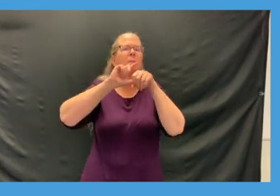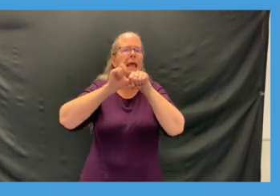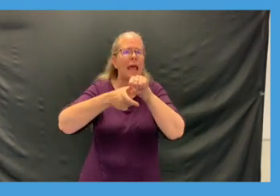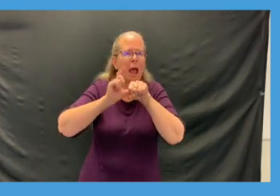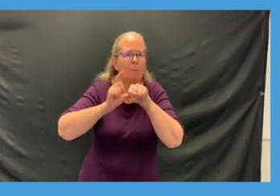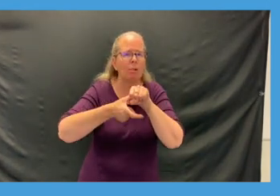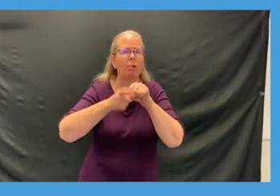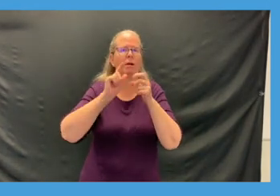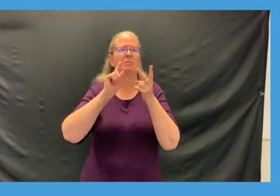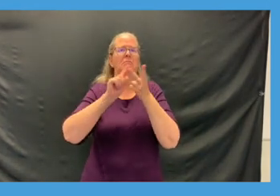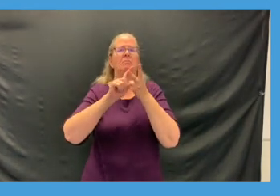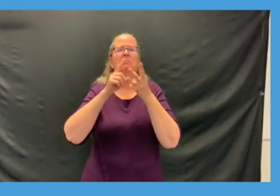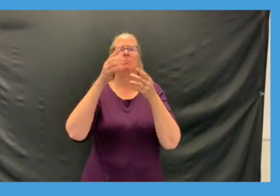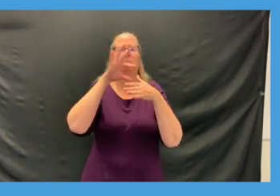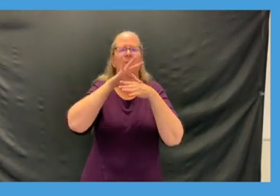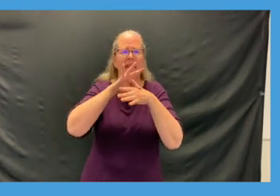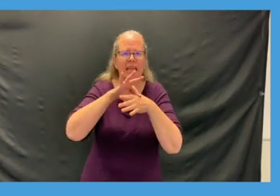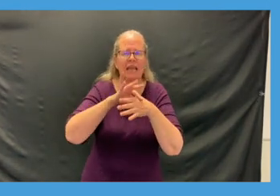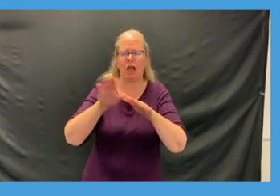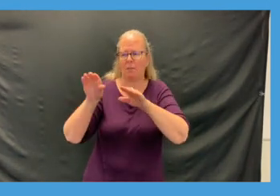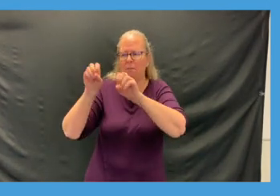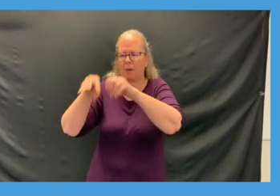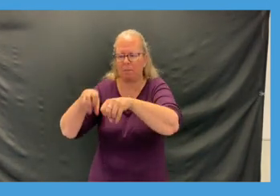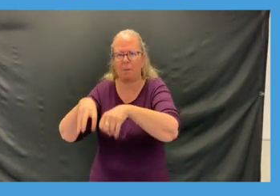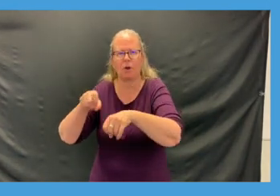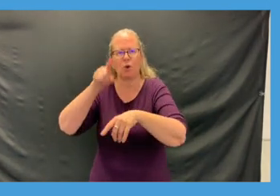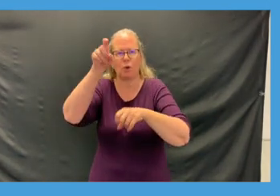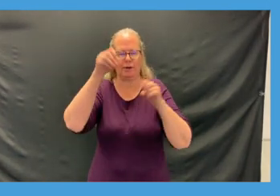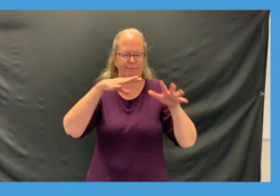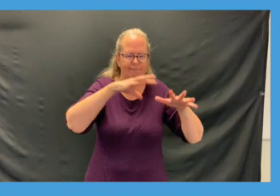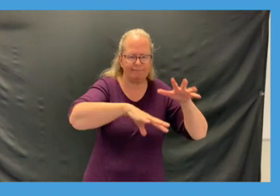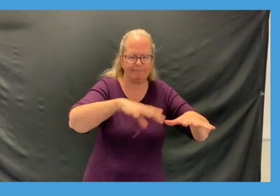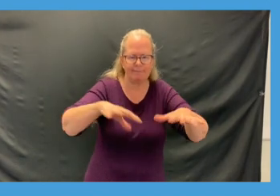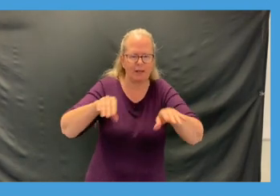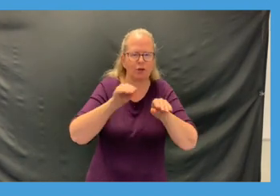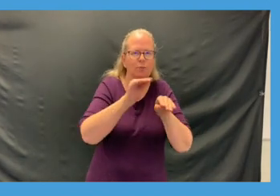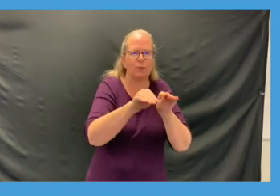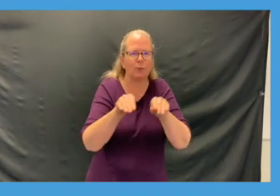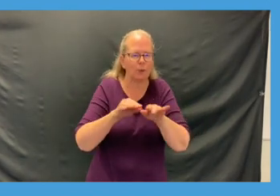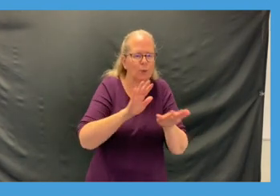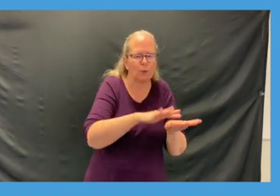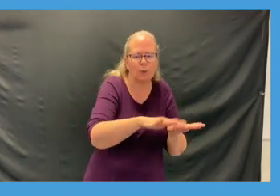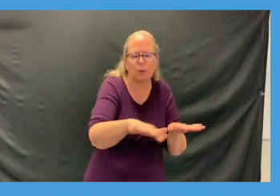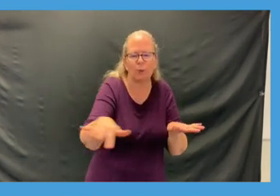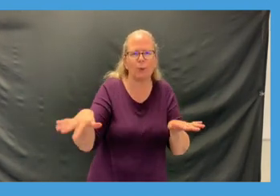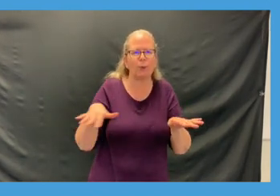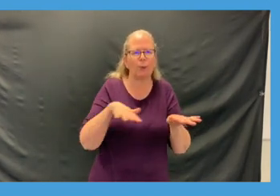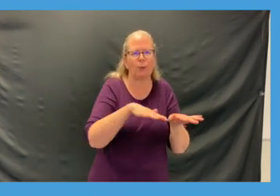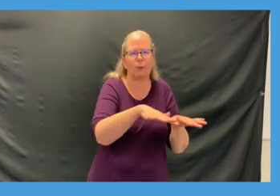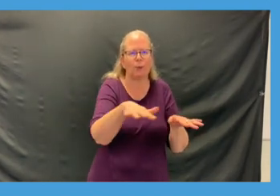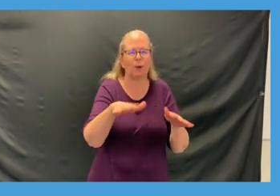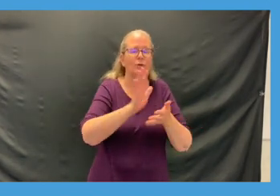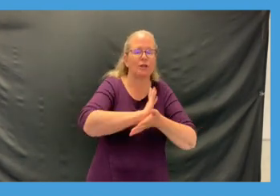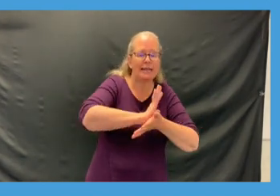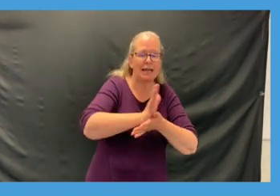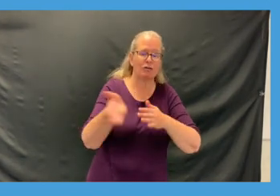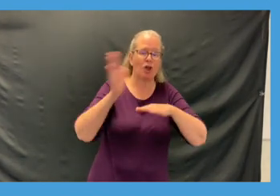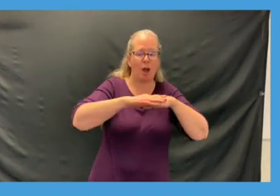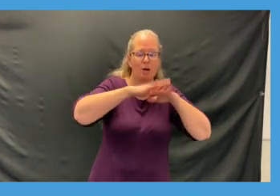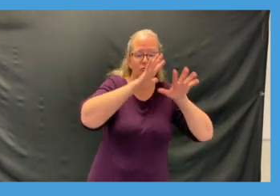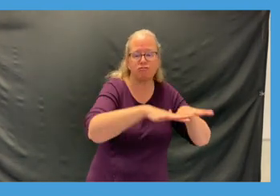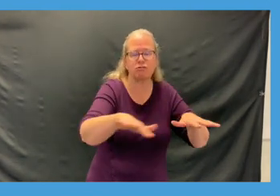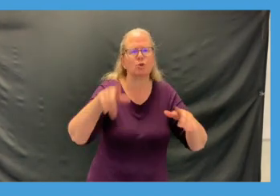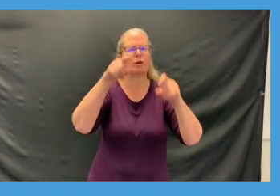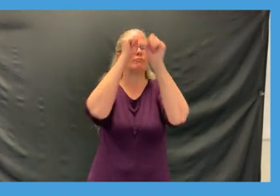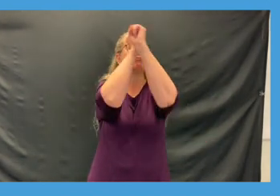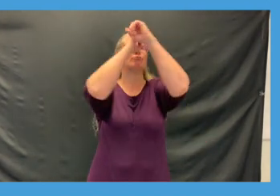awesome make sure every area is covered go way over to the left corner and way over to the right corner and reach really